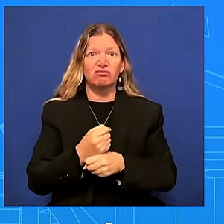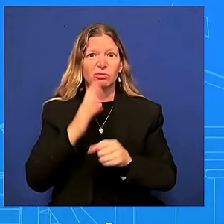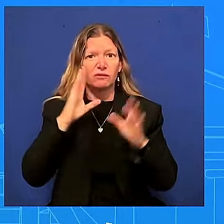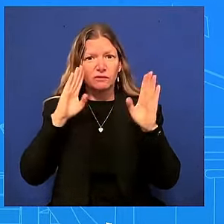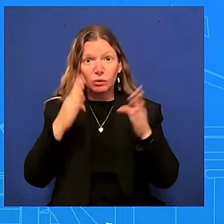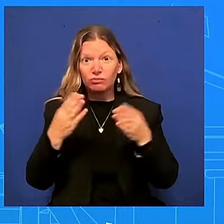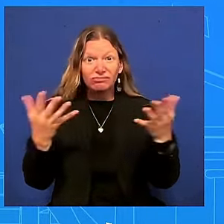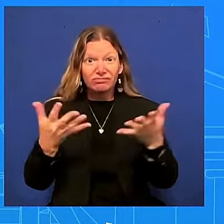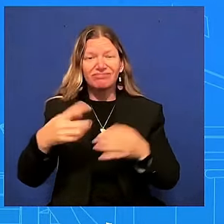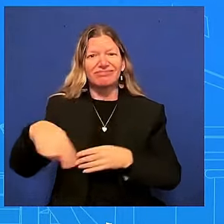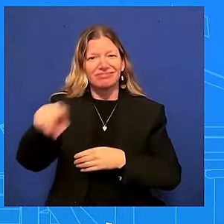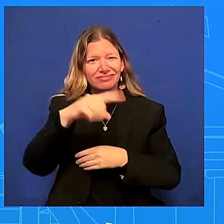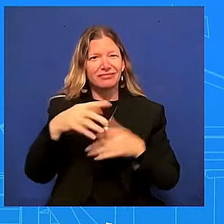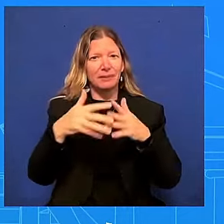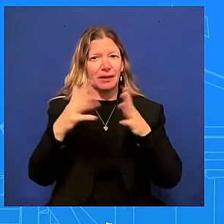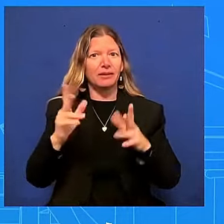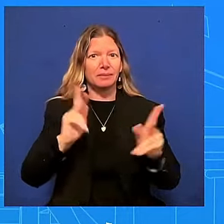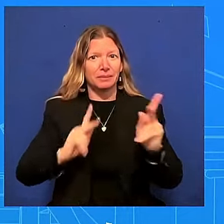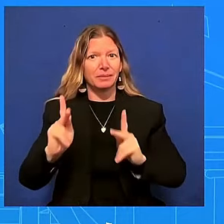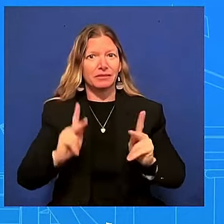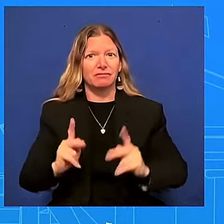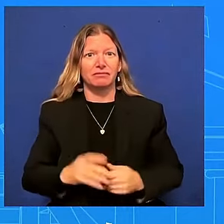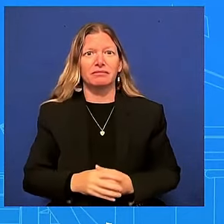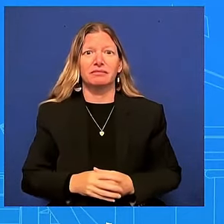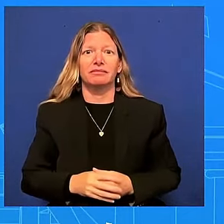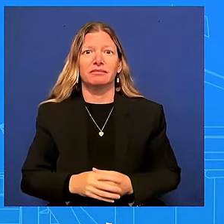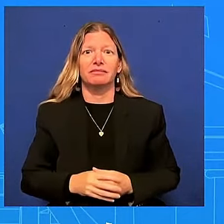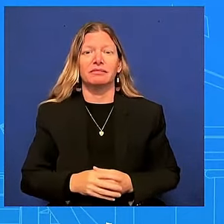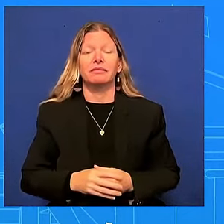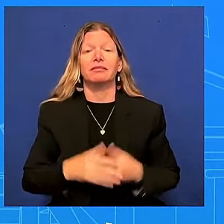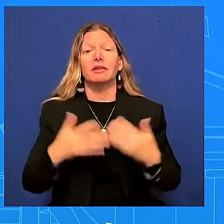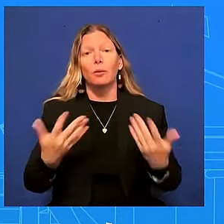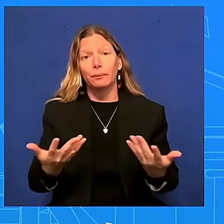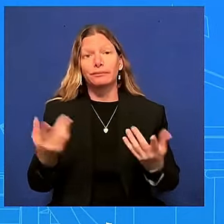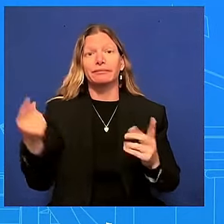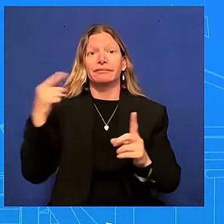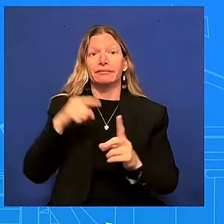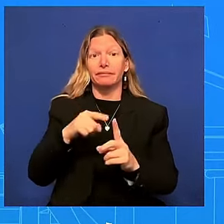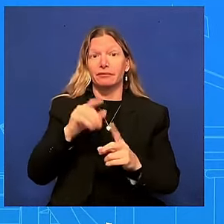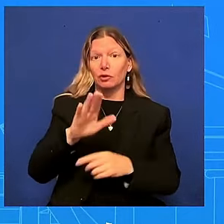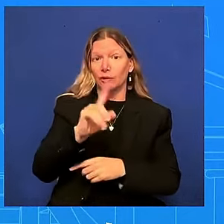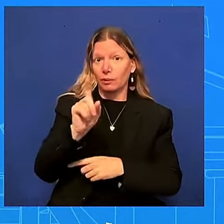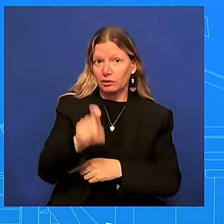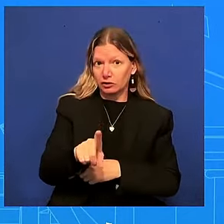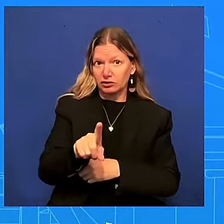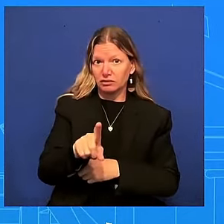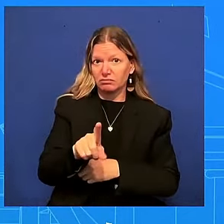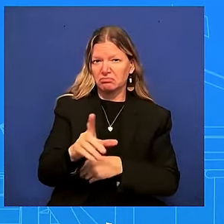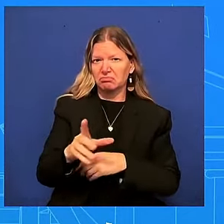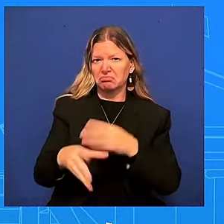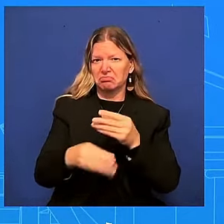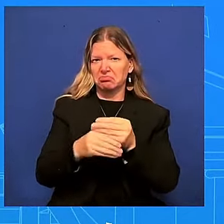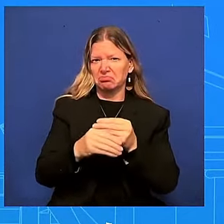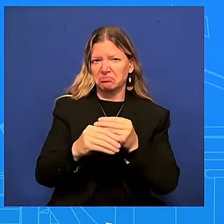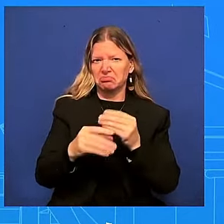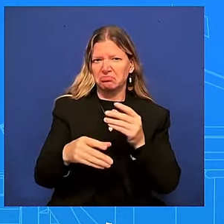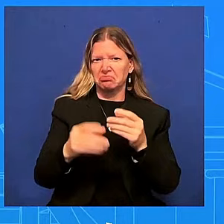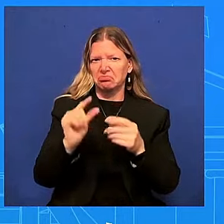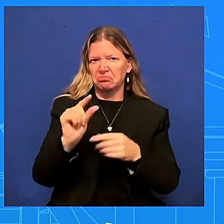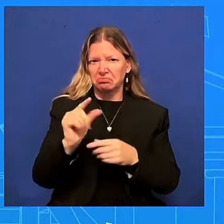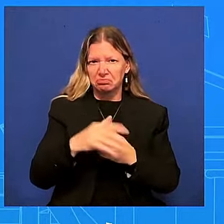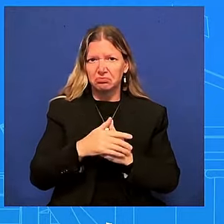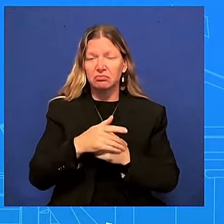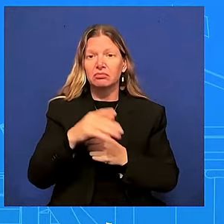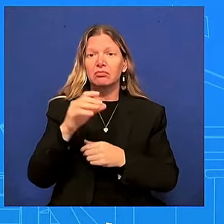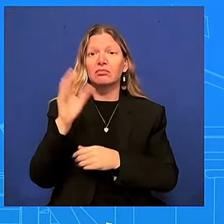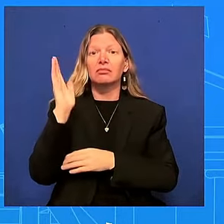bit more to your question uh look you heard from speaker pelosi you heard from representative cliburn and let me just share paraphrase